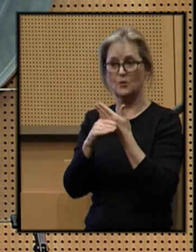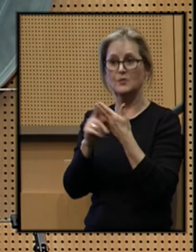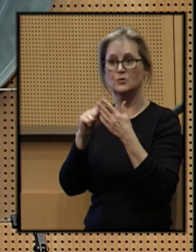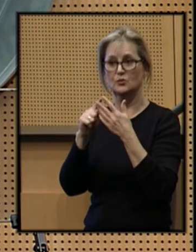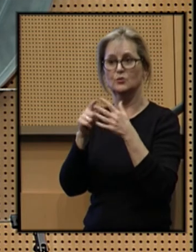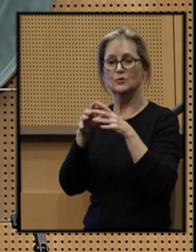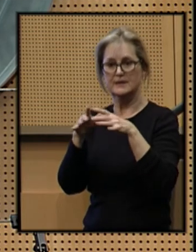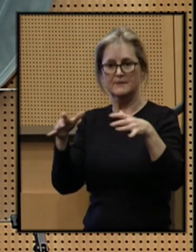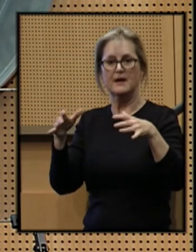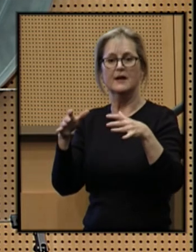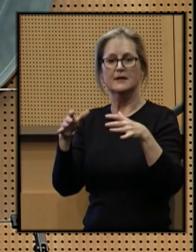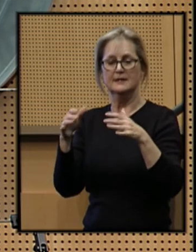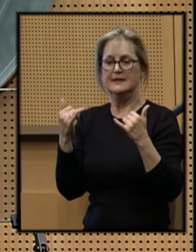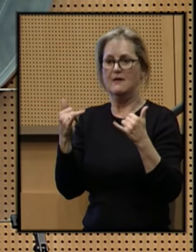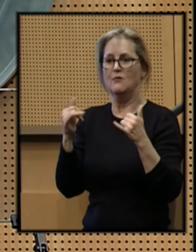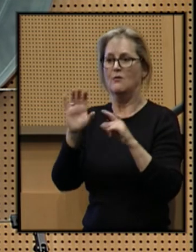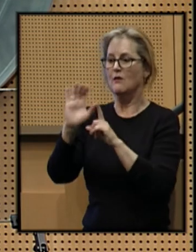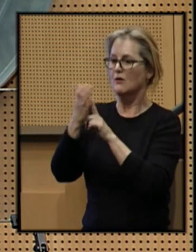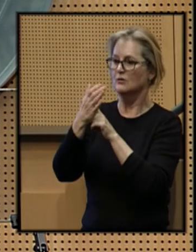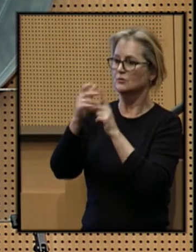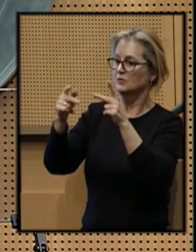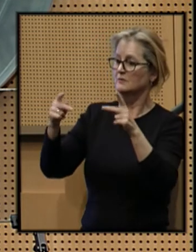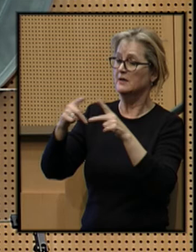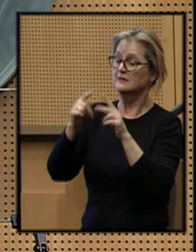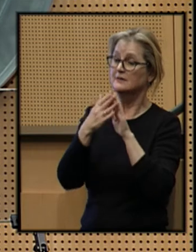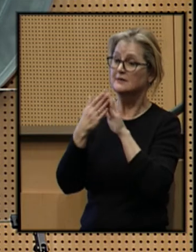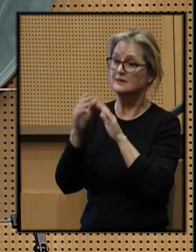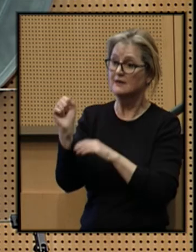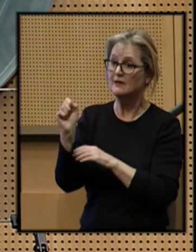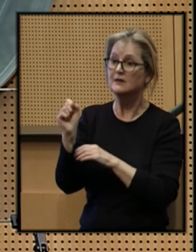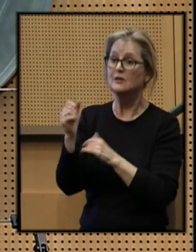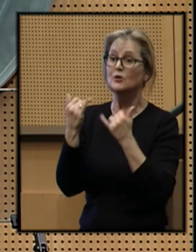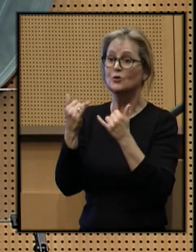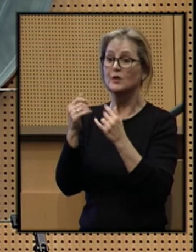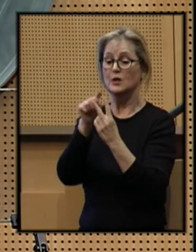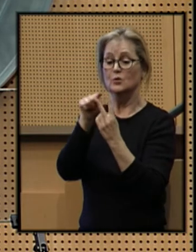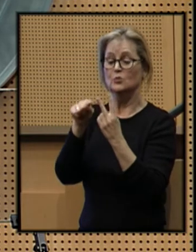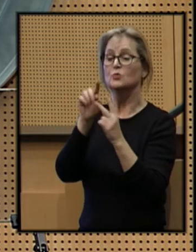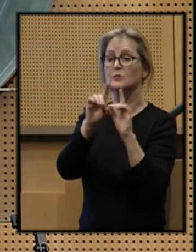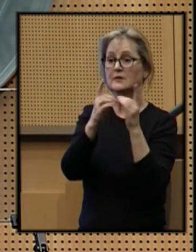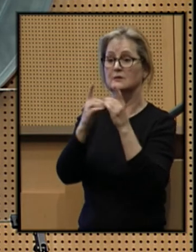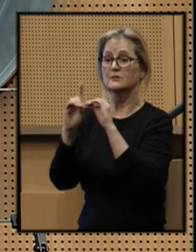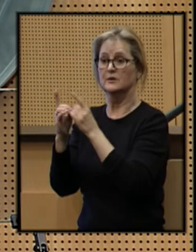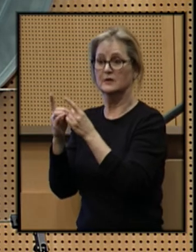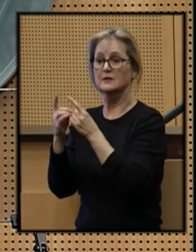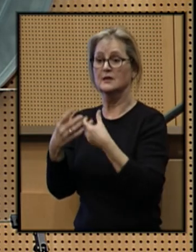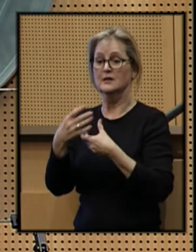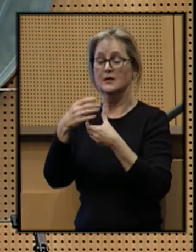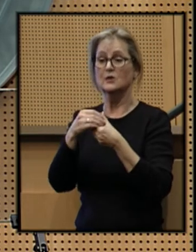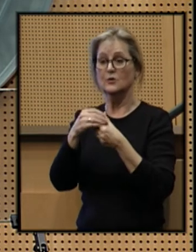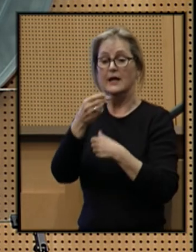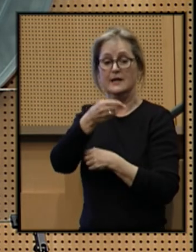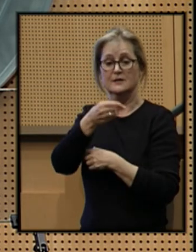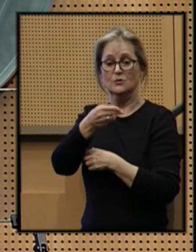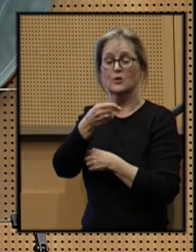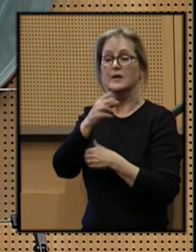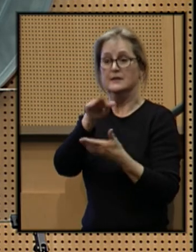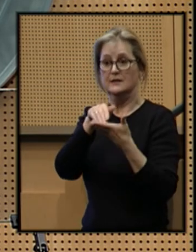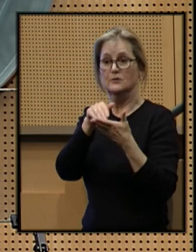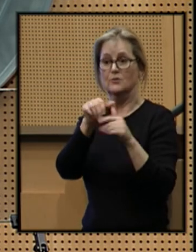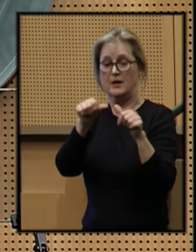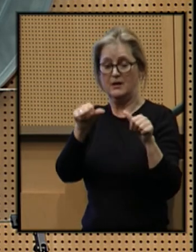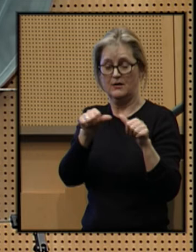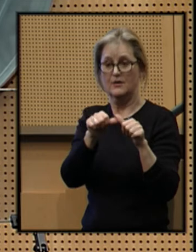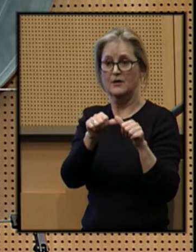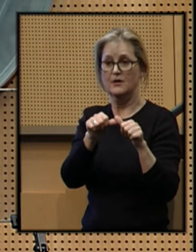expand existing cultural spaces in the city. There are currently two districts, including the historic Central Area